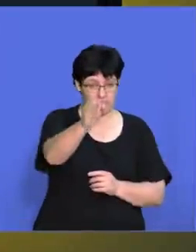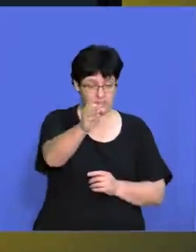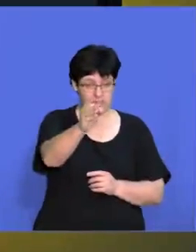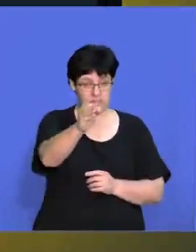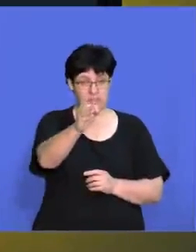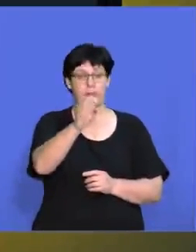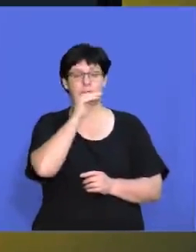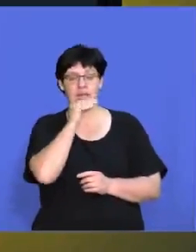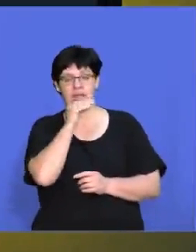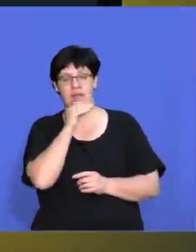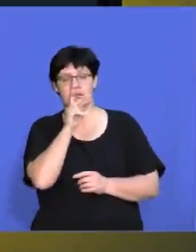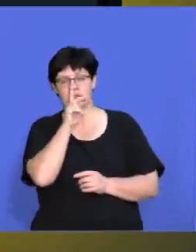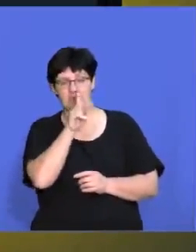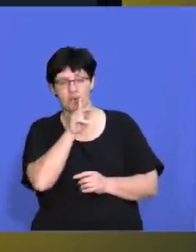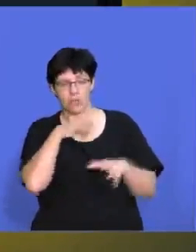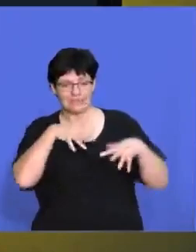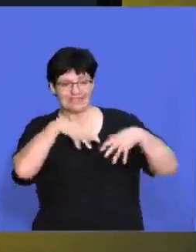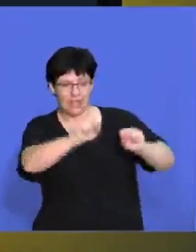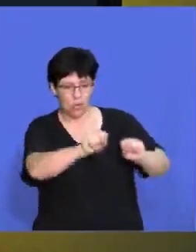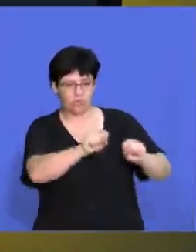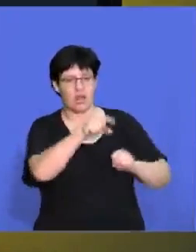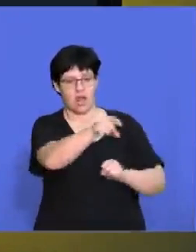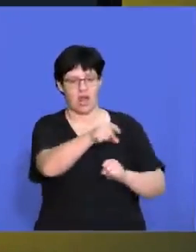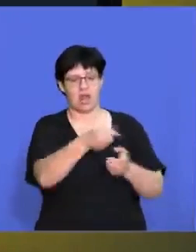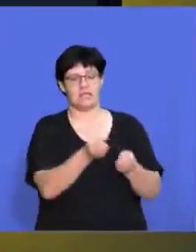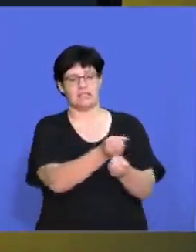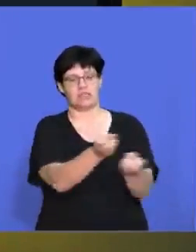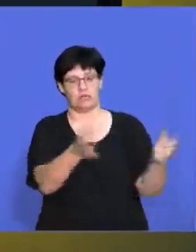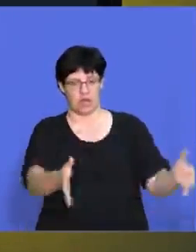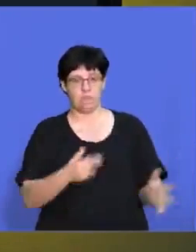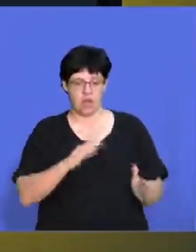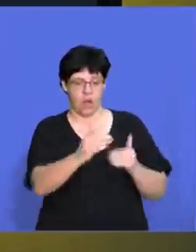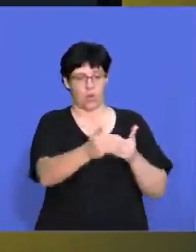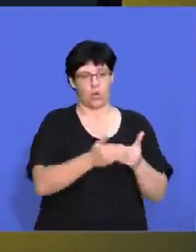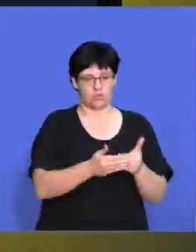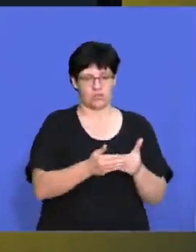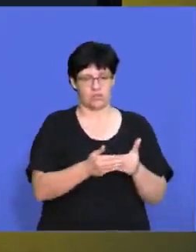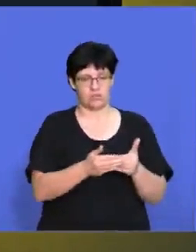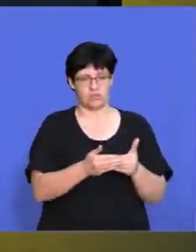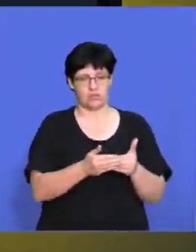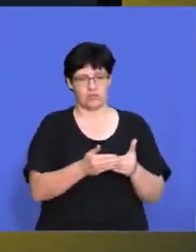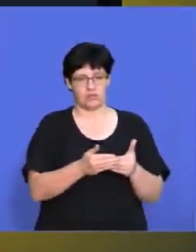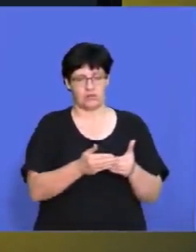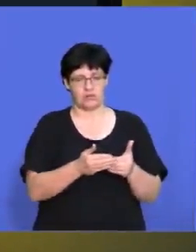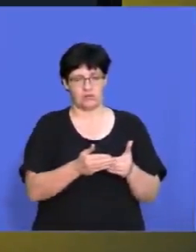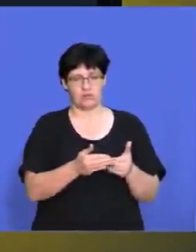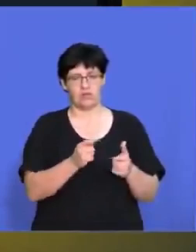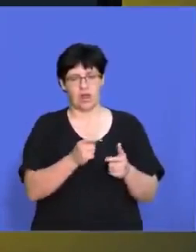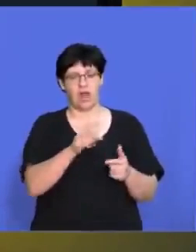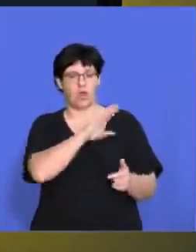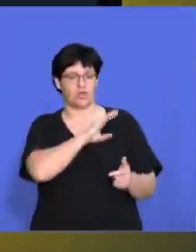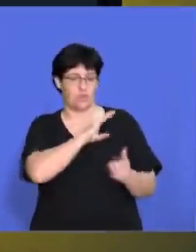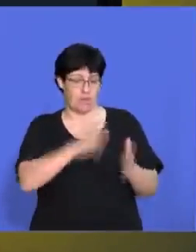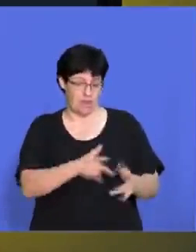remember forward is where we looking to take over our distributors. So we're getting closer to, um, our,